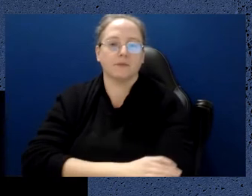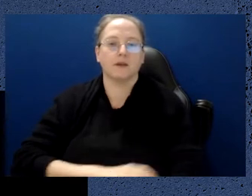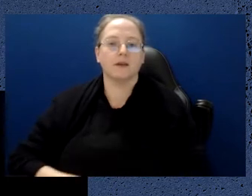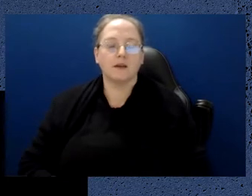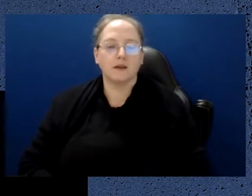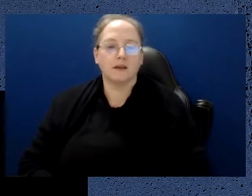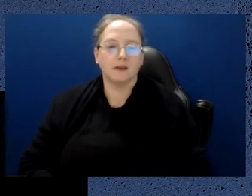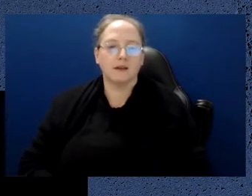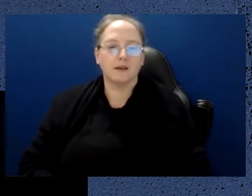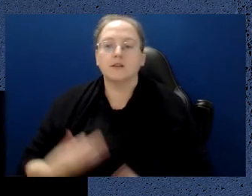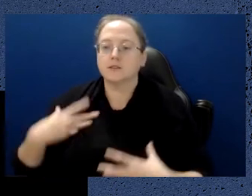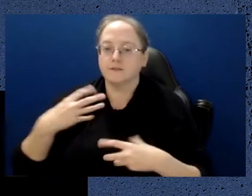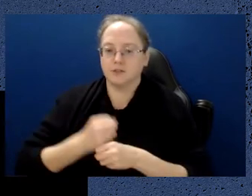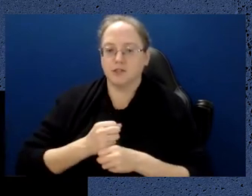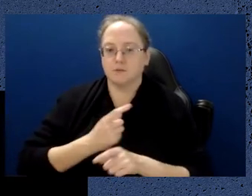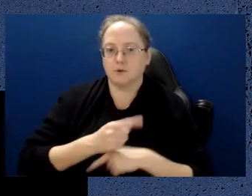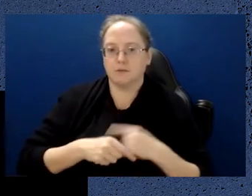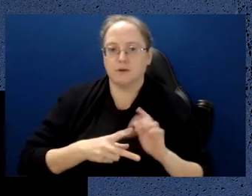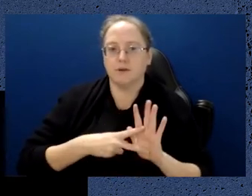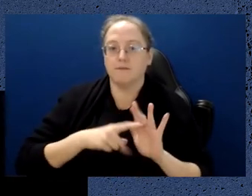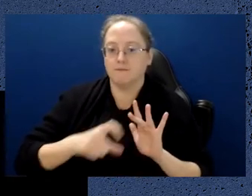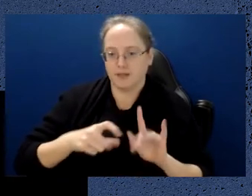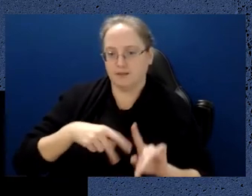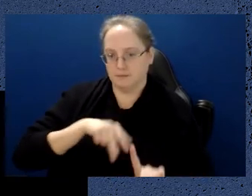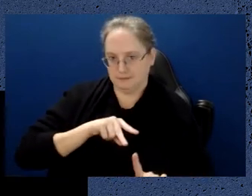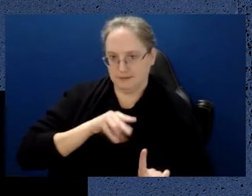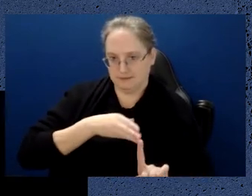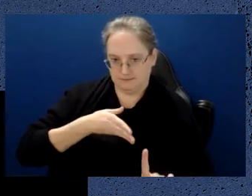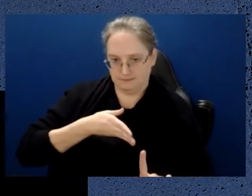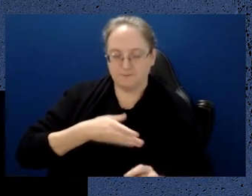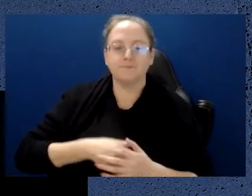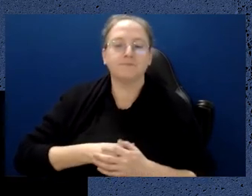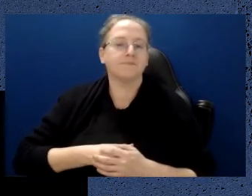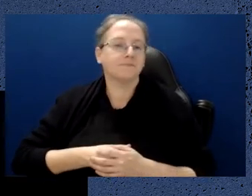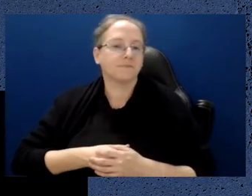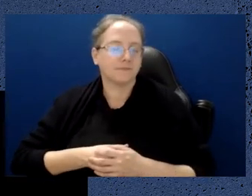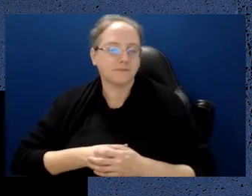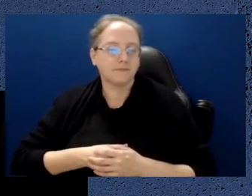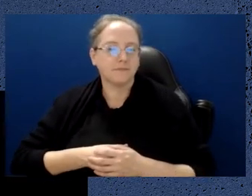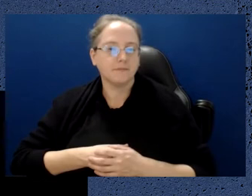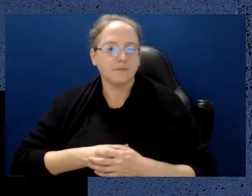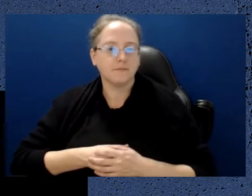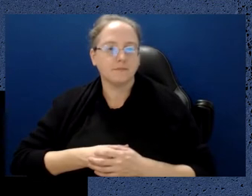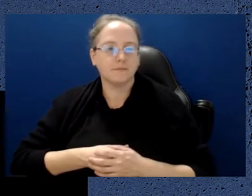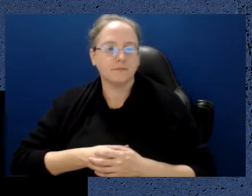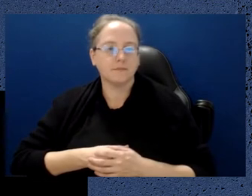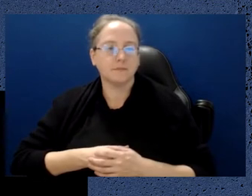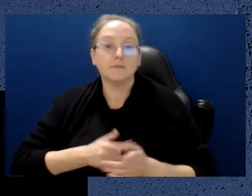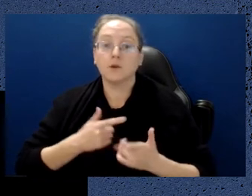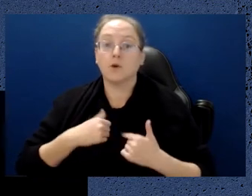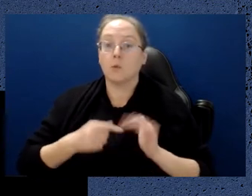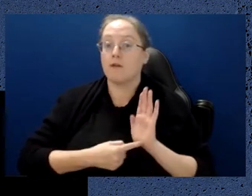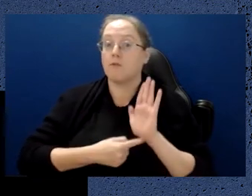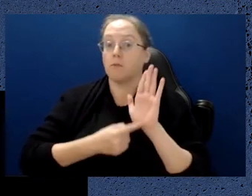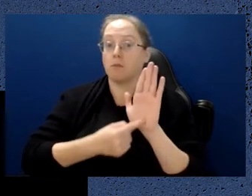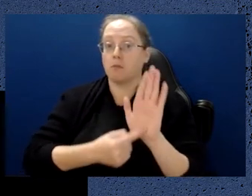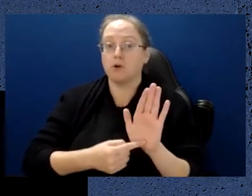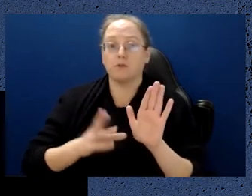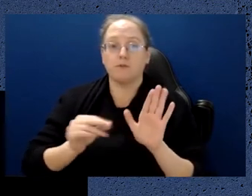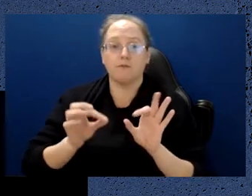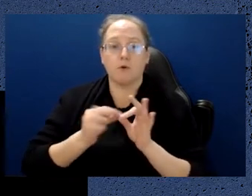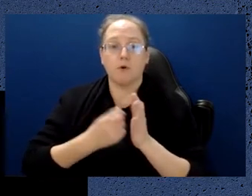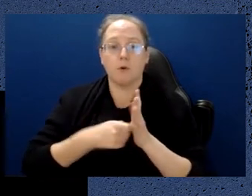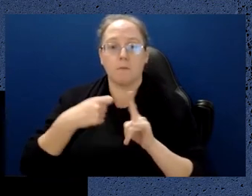with the Victorian perspective. So we actually have a proposal into Breakthrough Victoria to